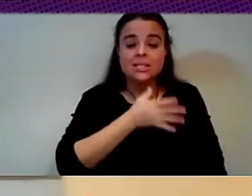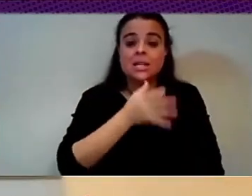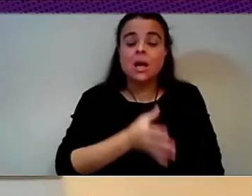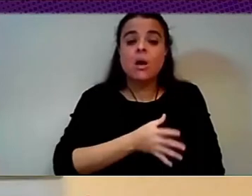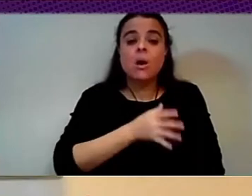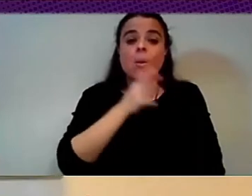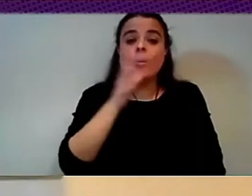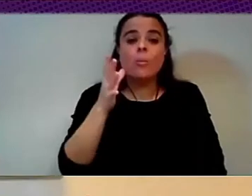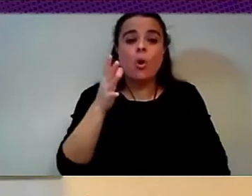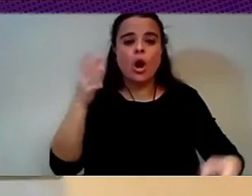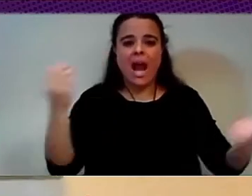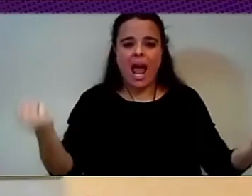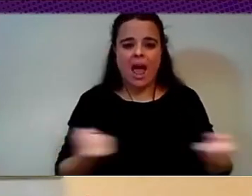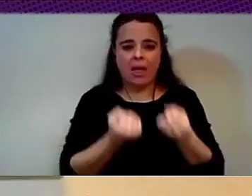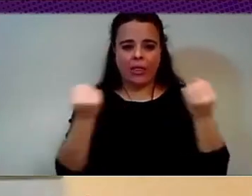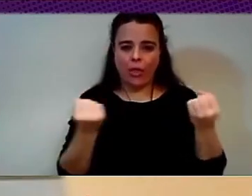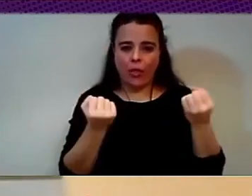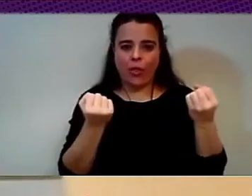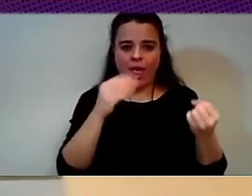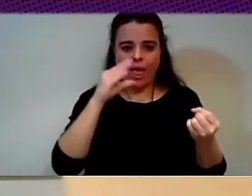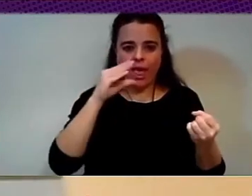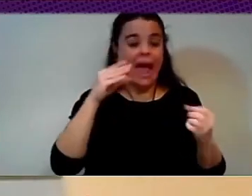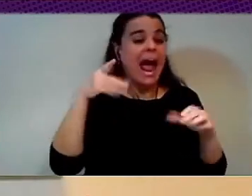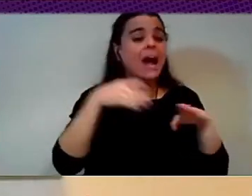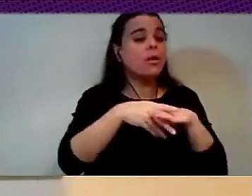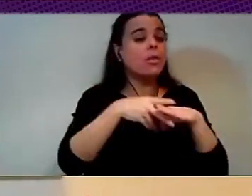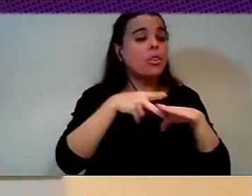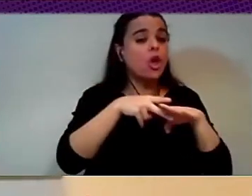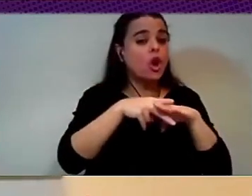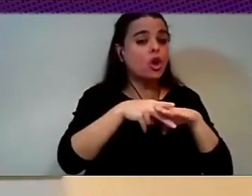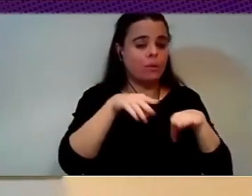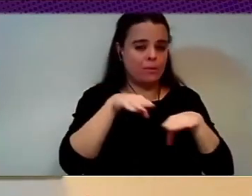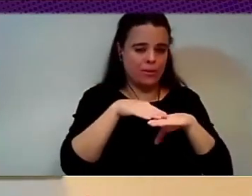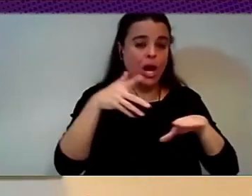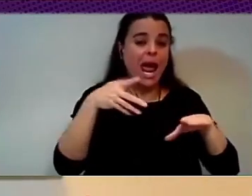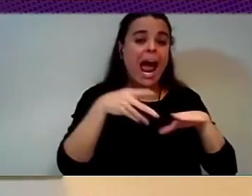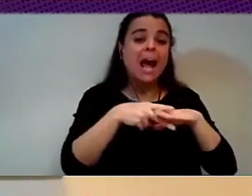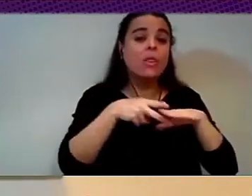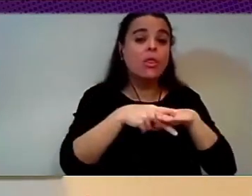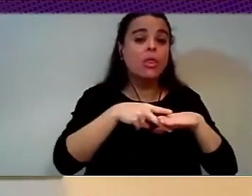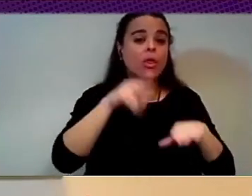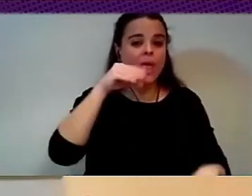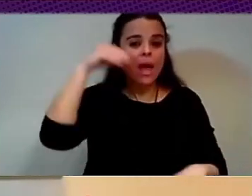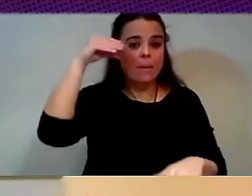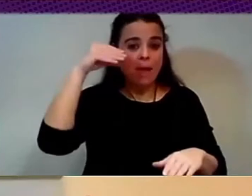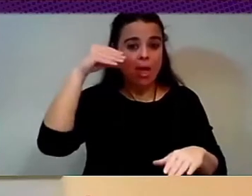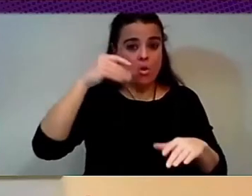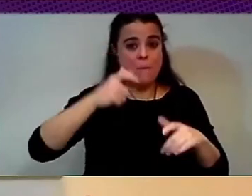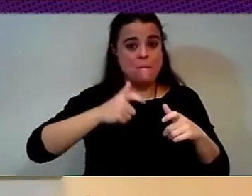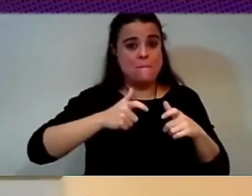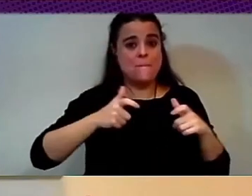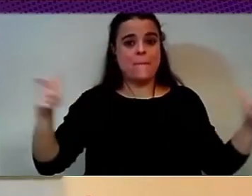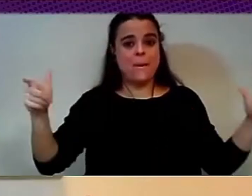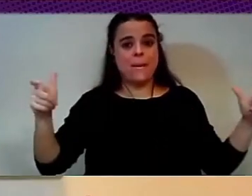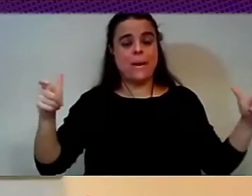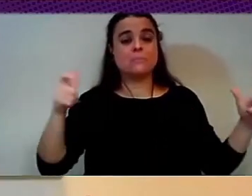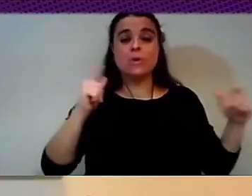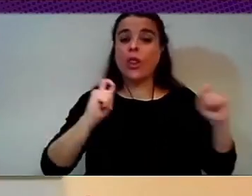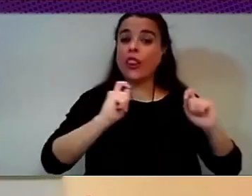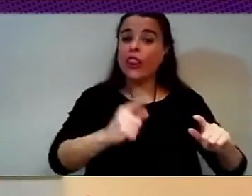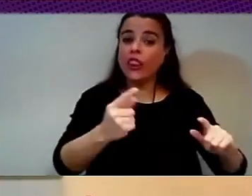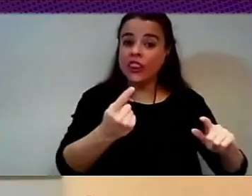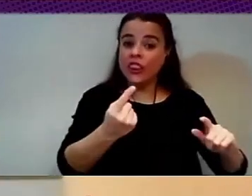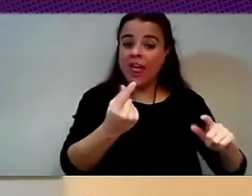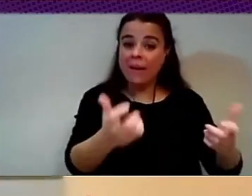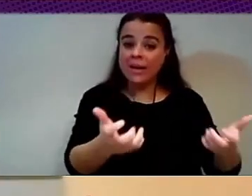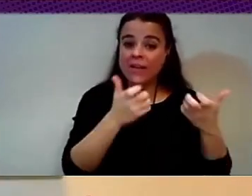this dress doesn't trickle down to the workers. The workers have less rights. So we are seeing a big movement there against the exploitation of